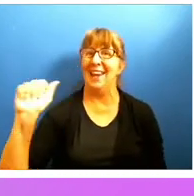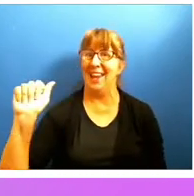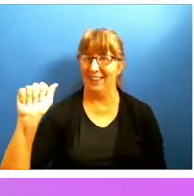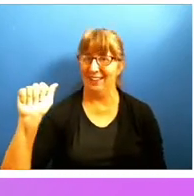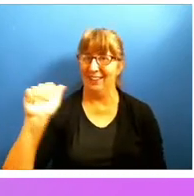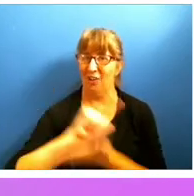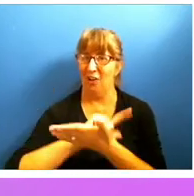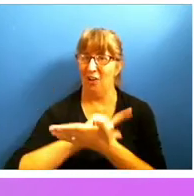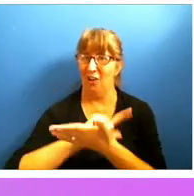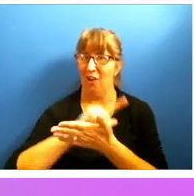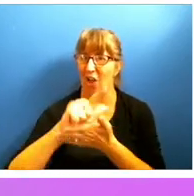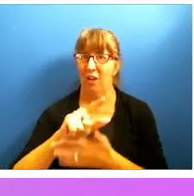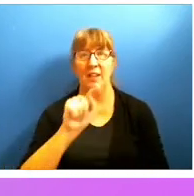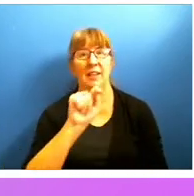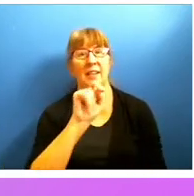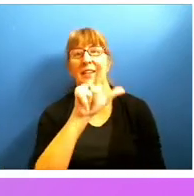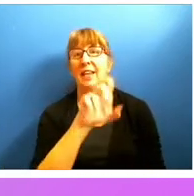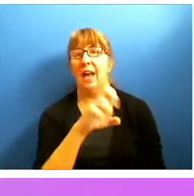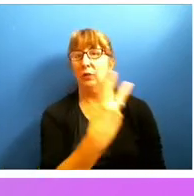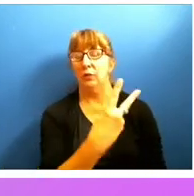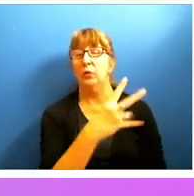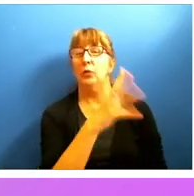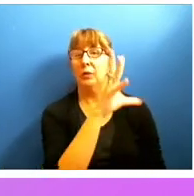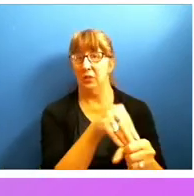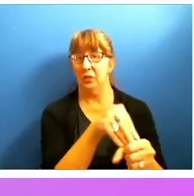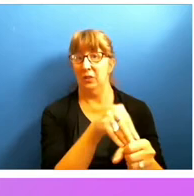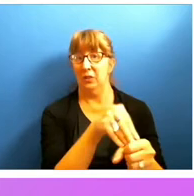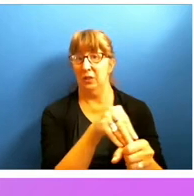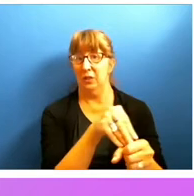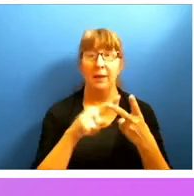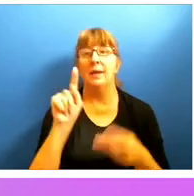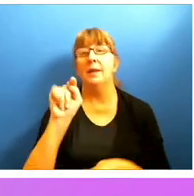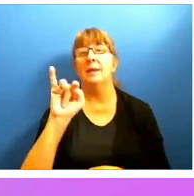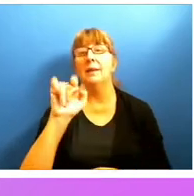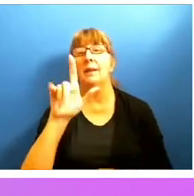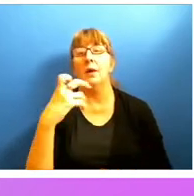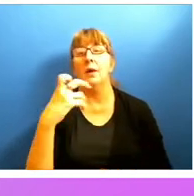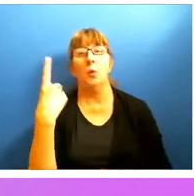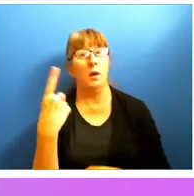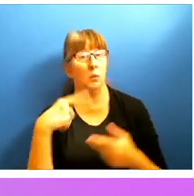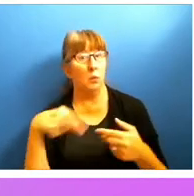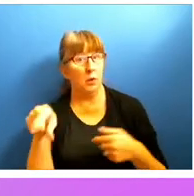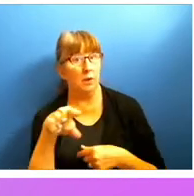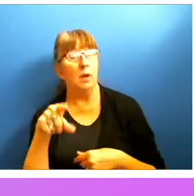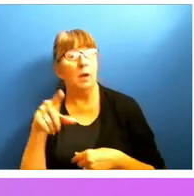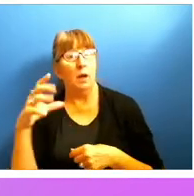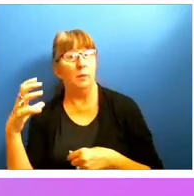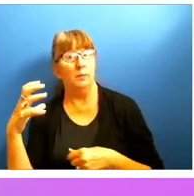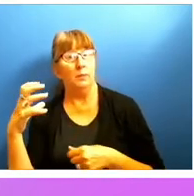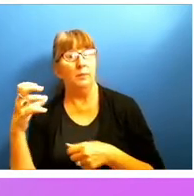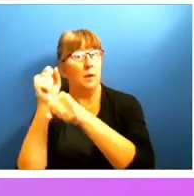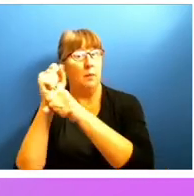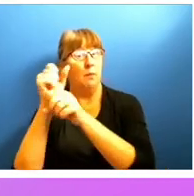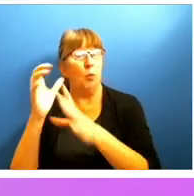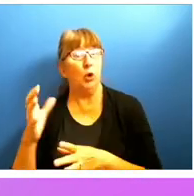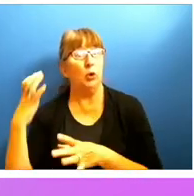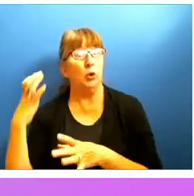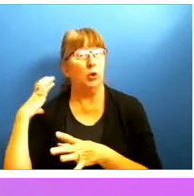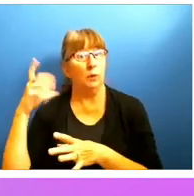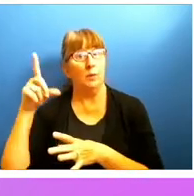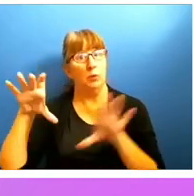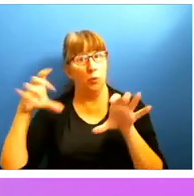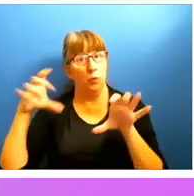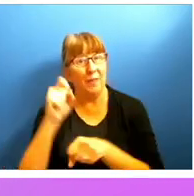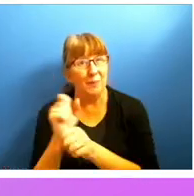have Title II, which covers government entities. We have Title I, which covers what you must do for your employees. We have Title III, which covers places of public